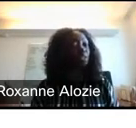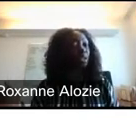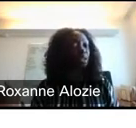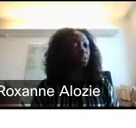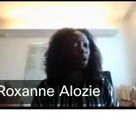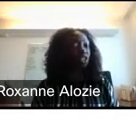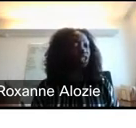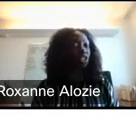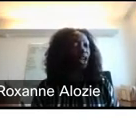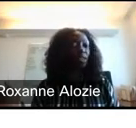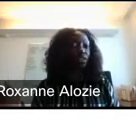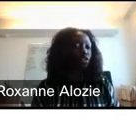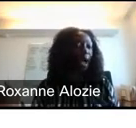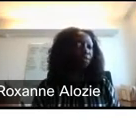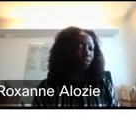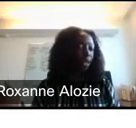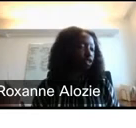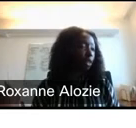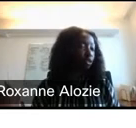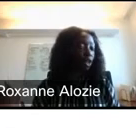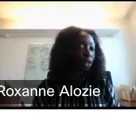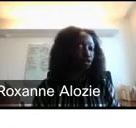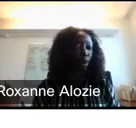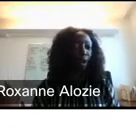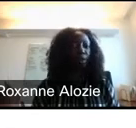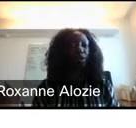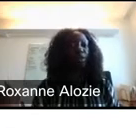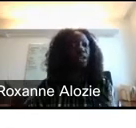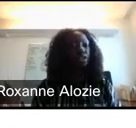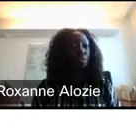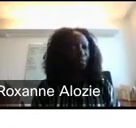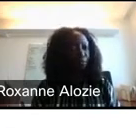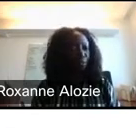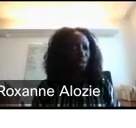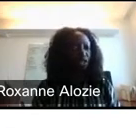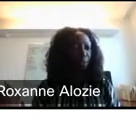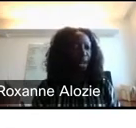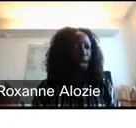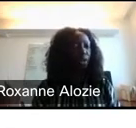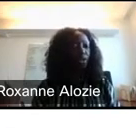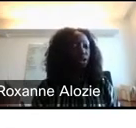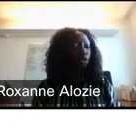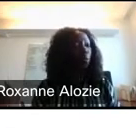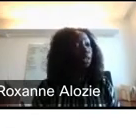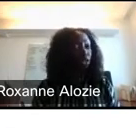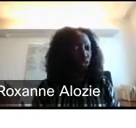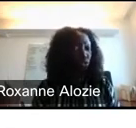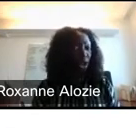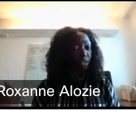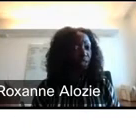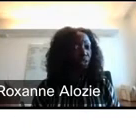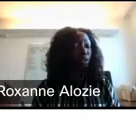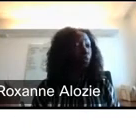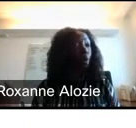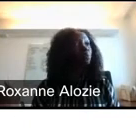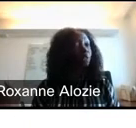of these things are checked, that you have information about your company's track record. You have information about, you know, the market that you're